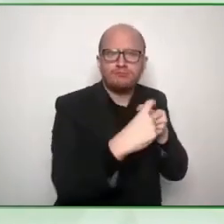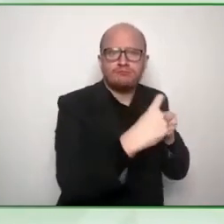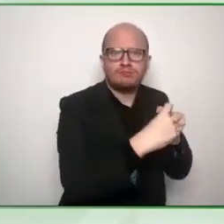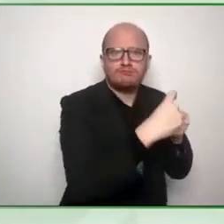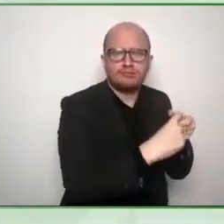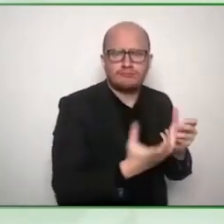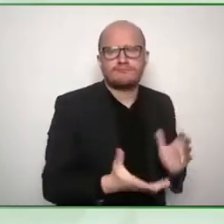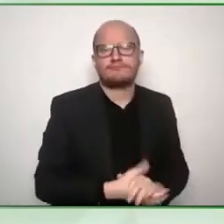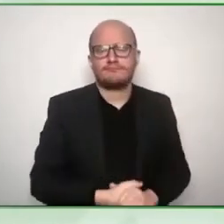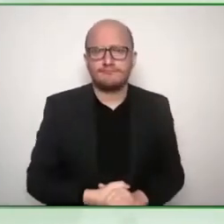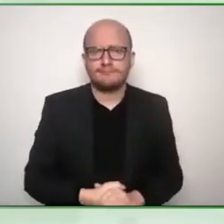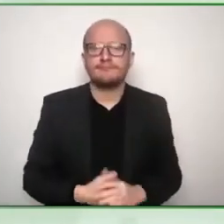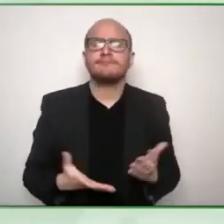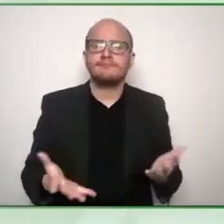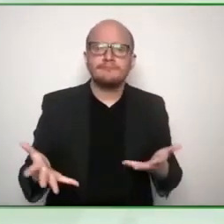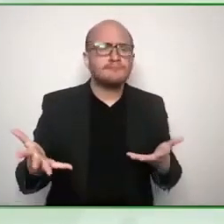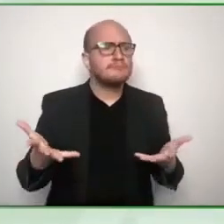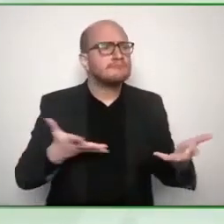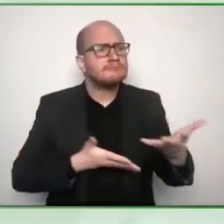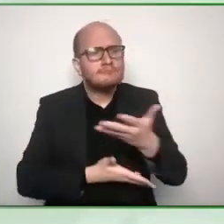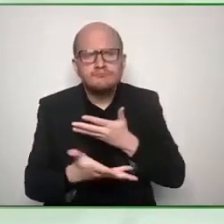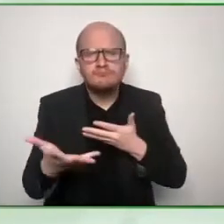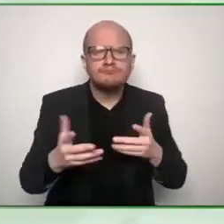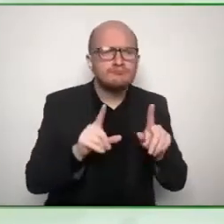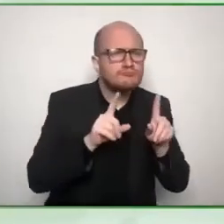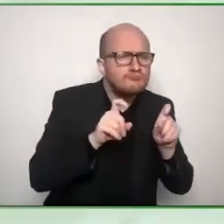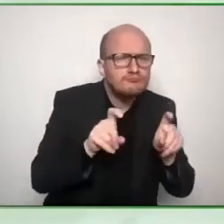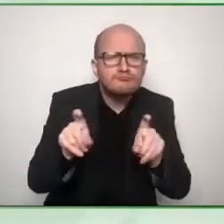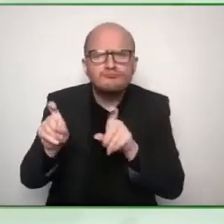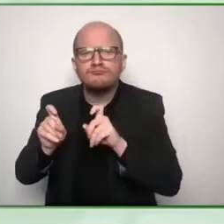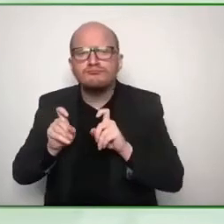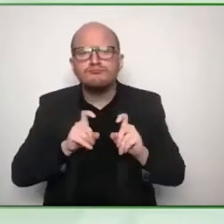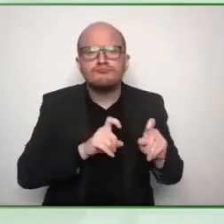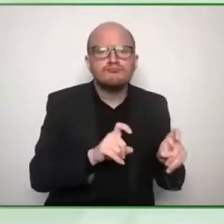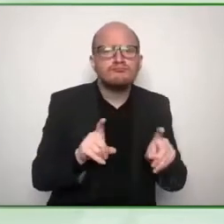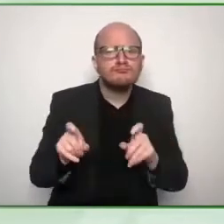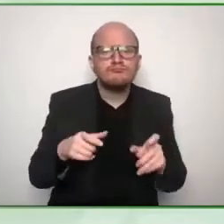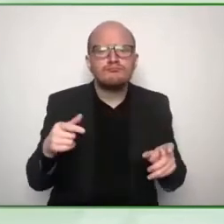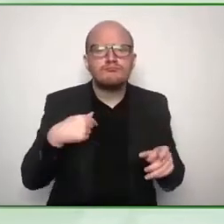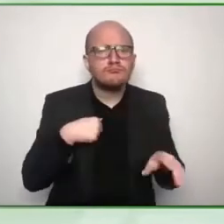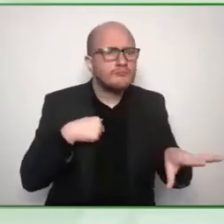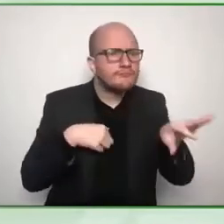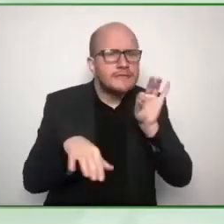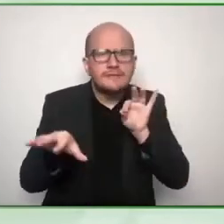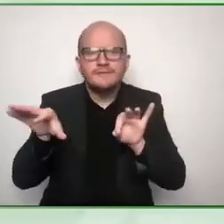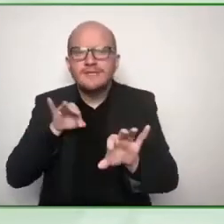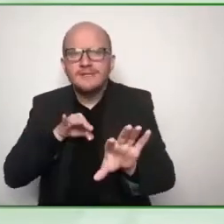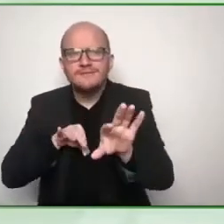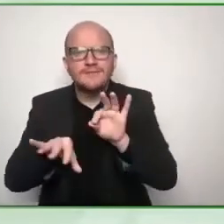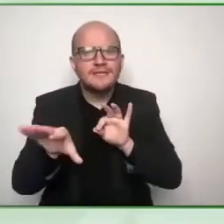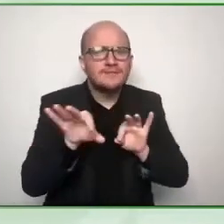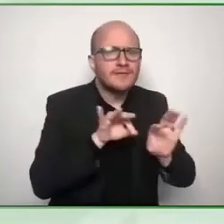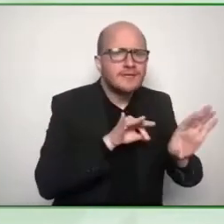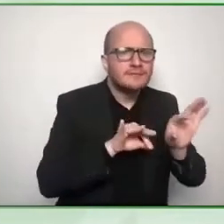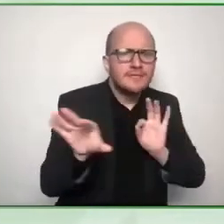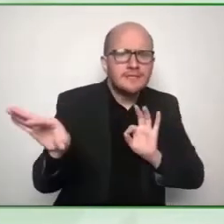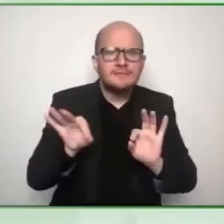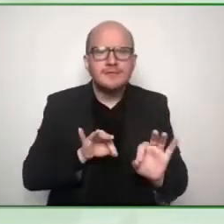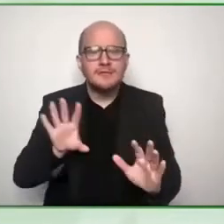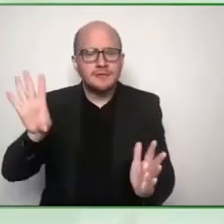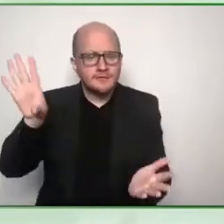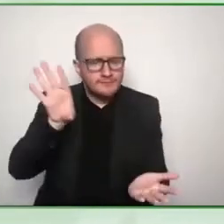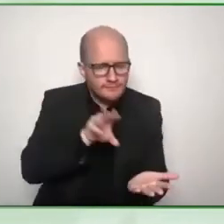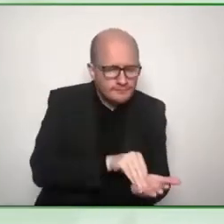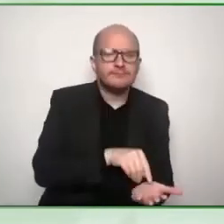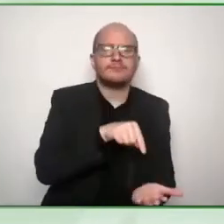oh there was 150 pieces of individualized feedback incorporated into that draft policy that we'd worked with